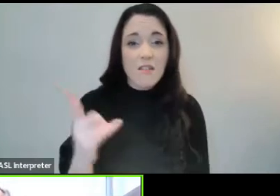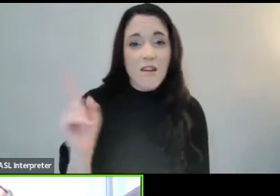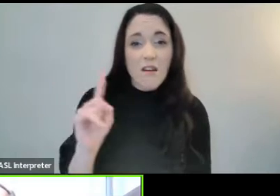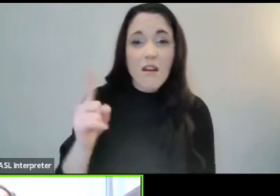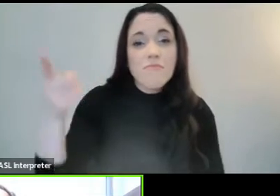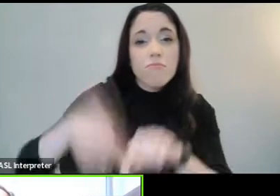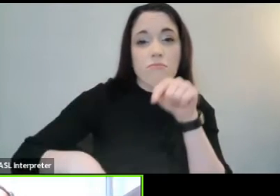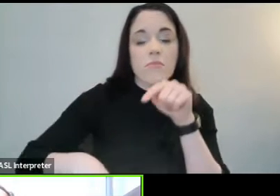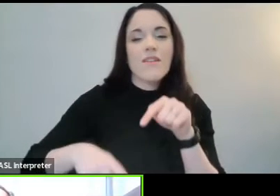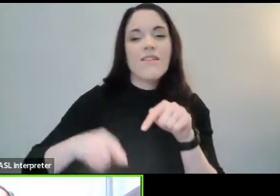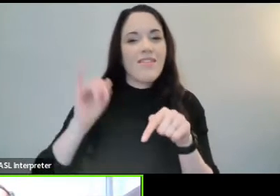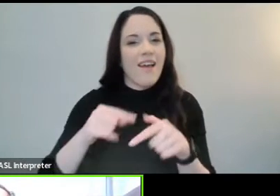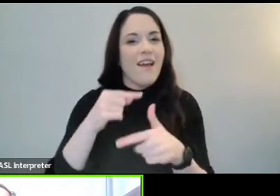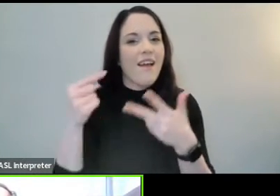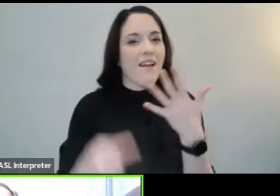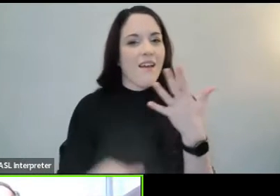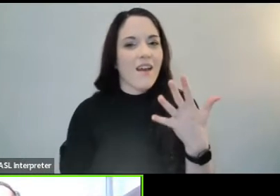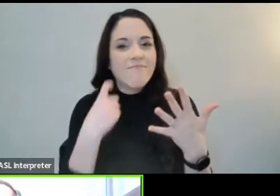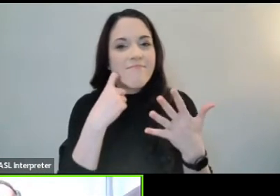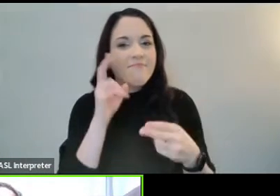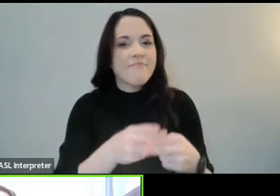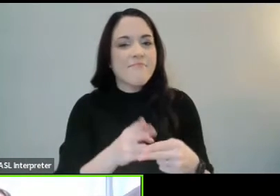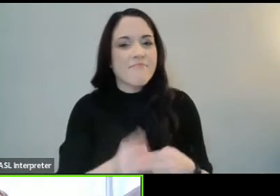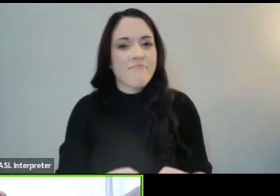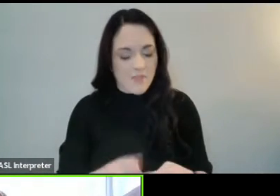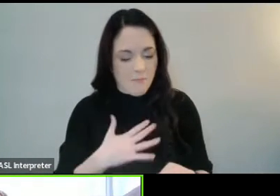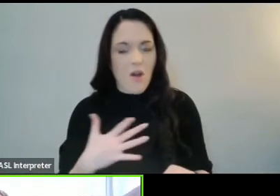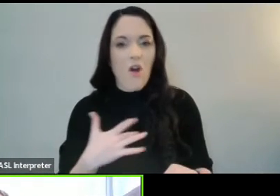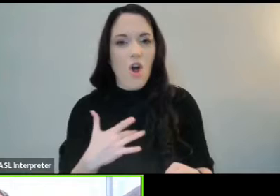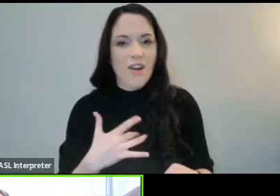part of the thicket in which my heart gets caught.